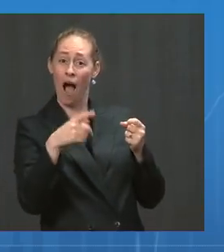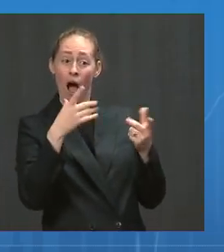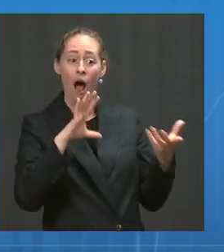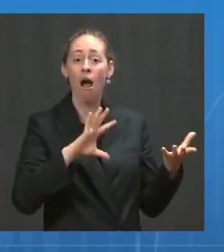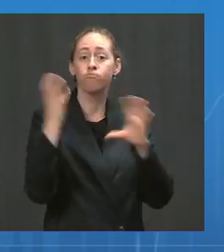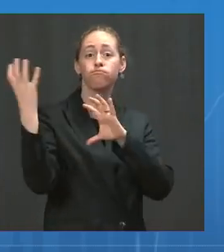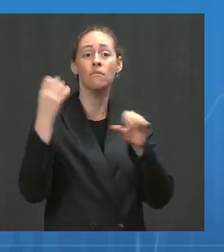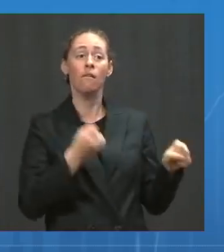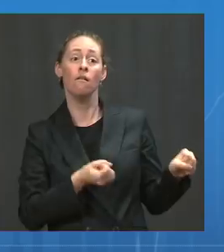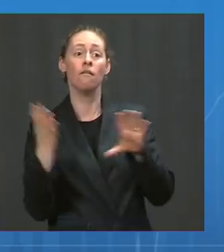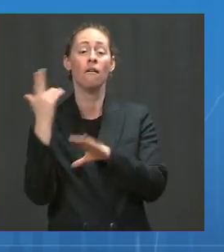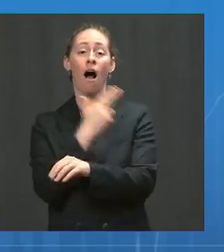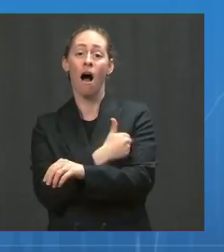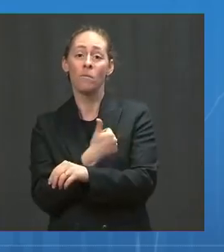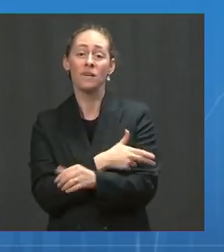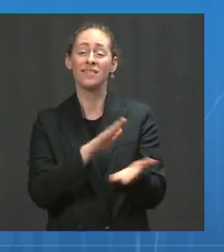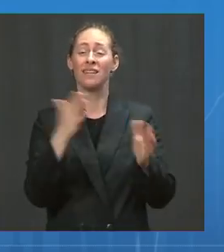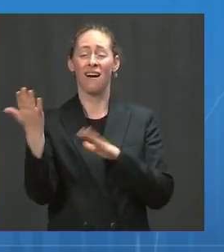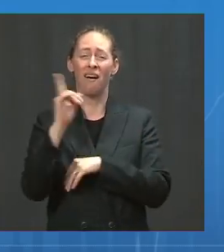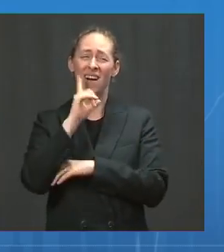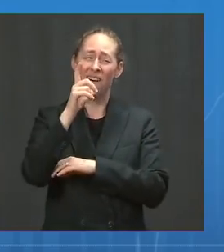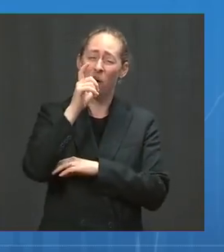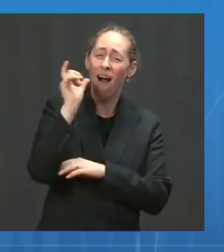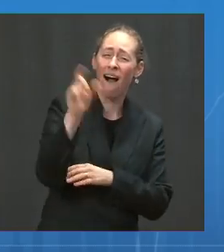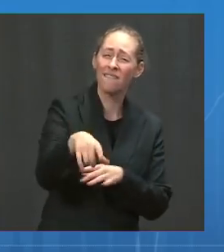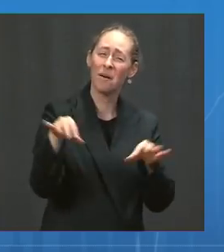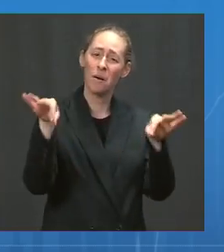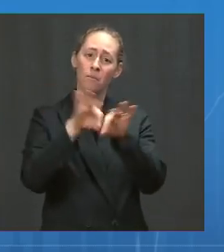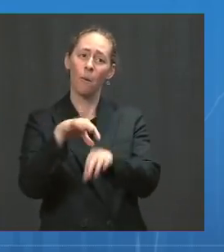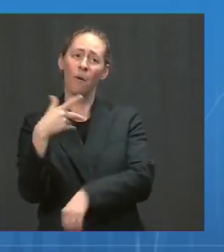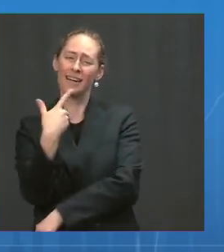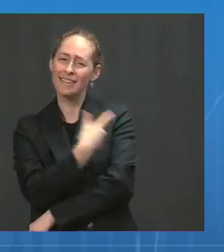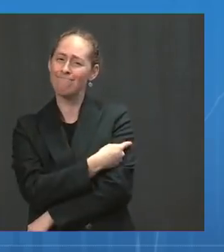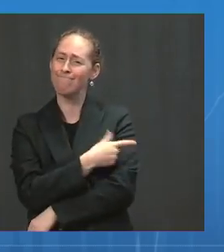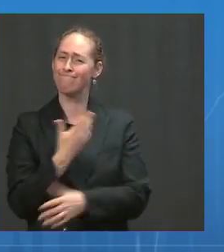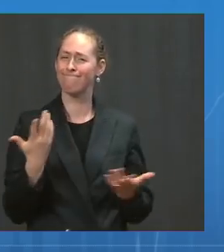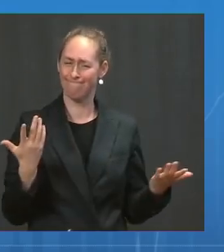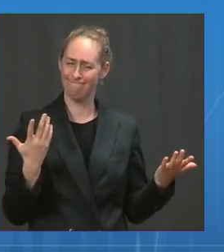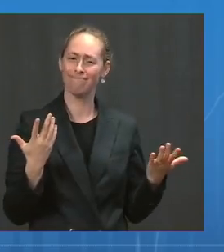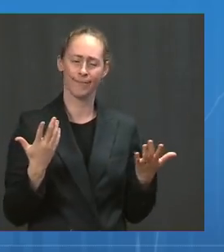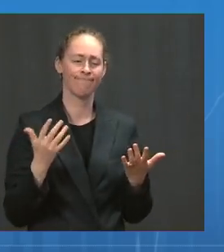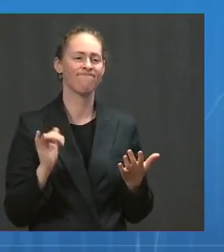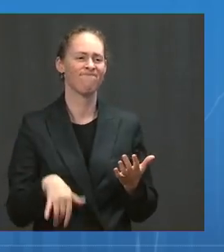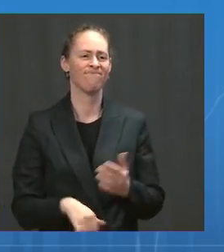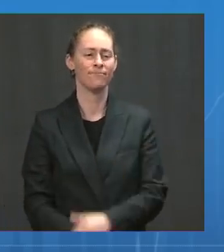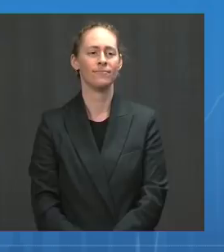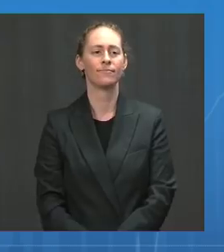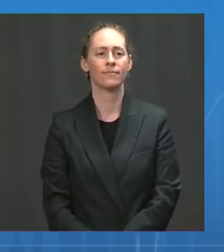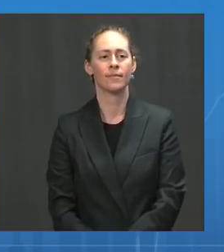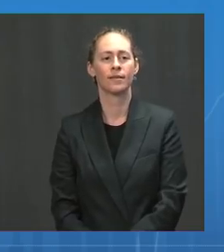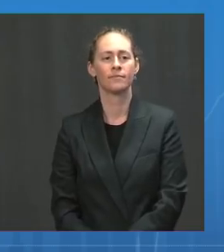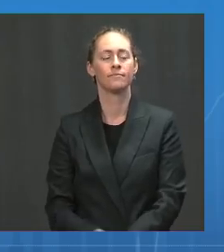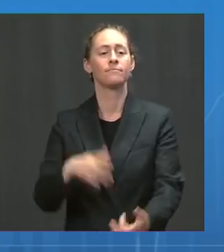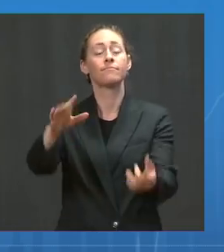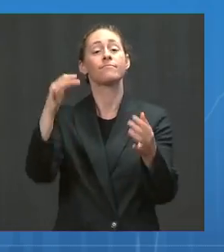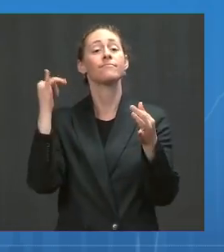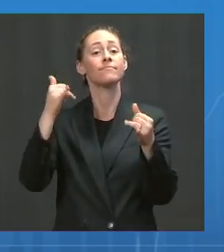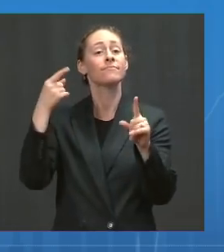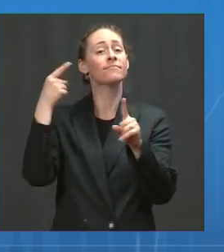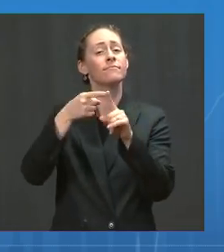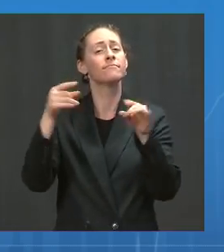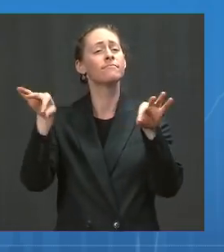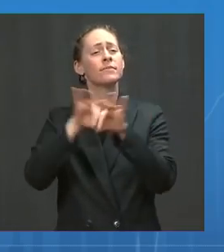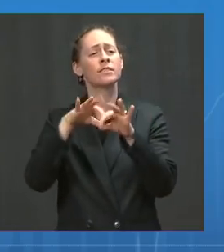and sadly, deaths among the unvaccinated. Lastly, I want to reiterate the importance of getting fully